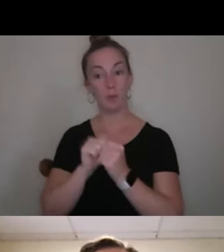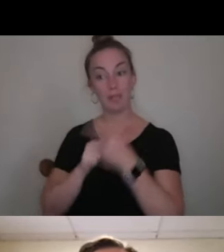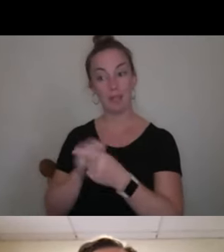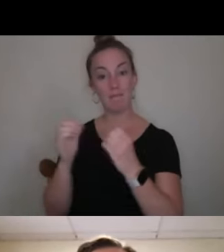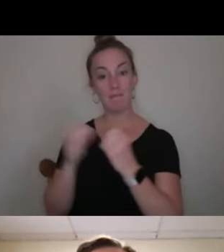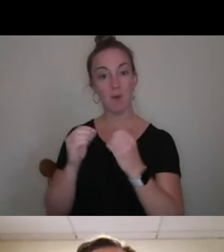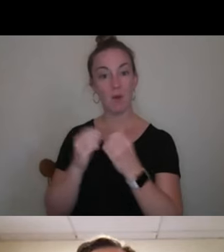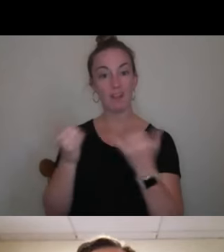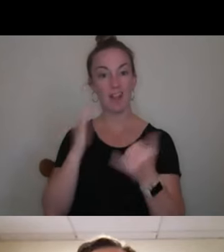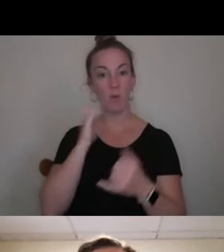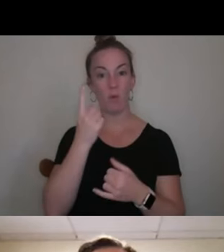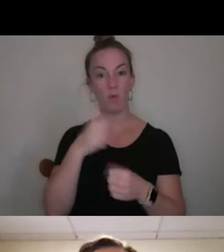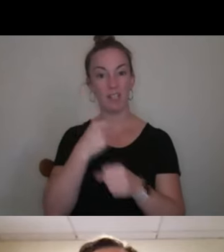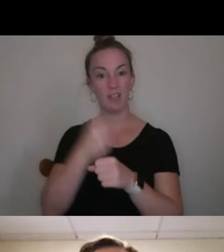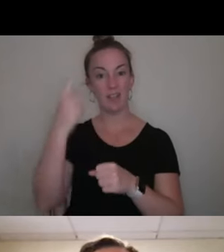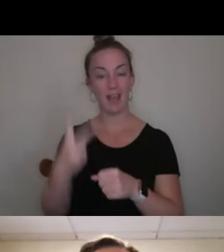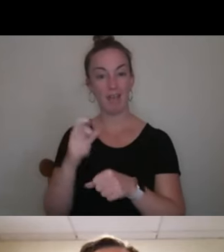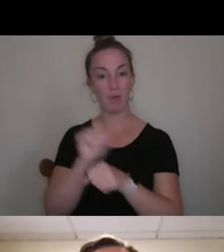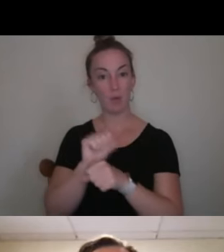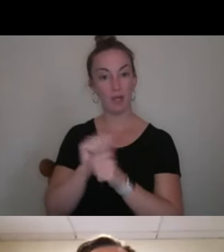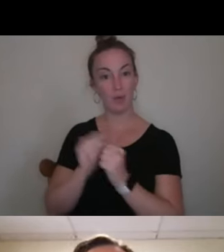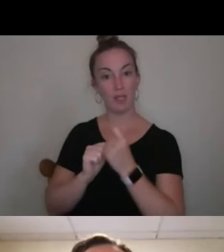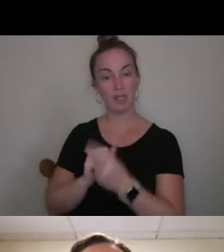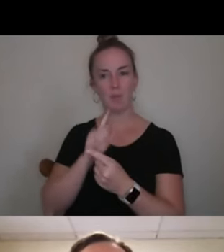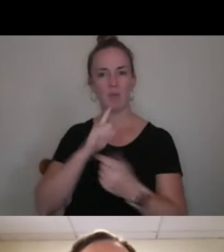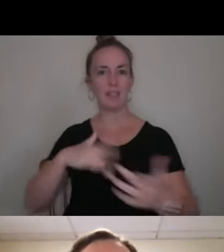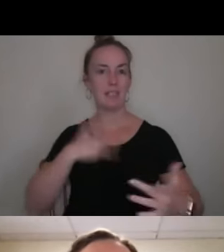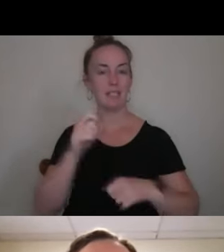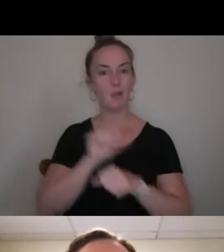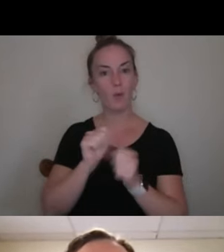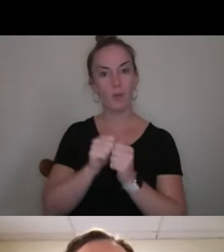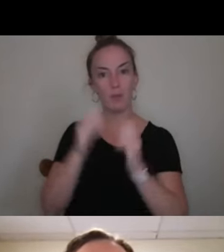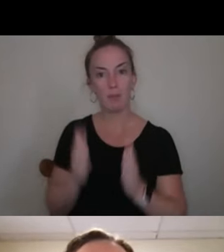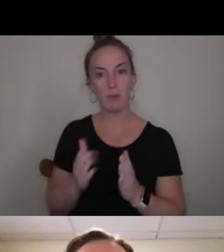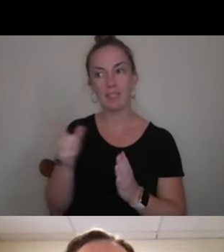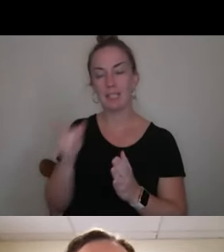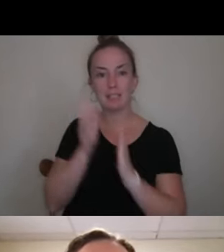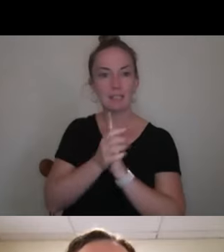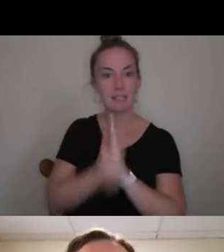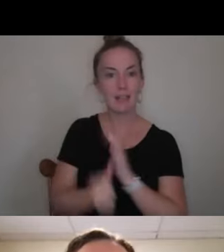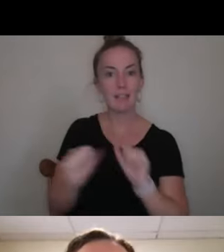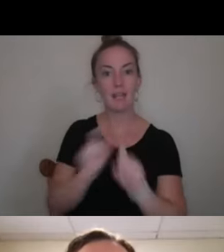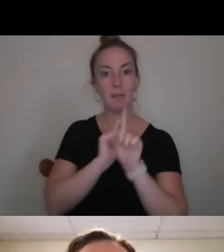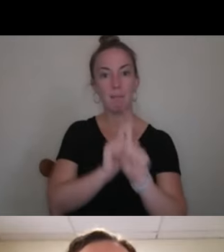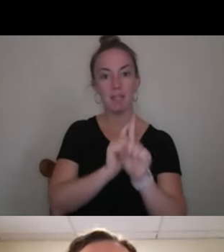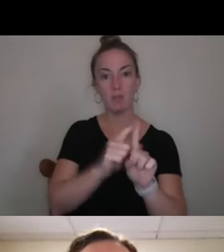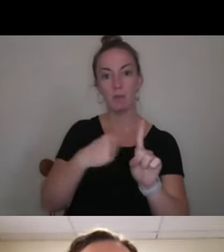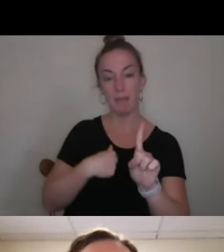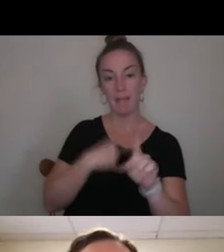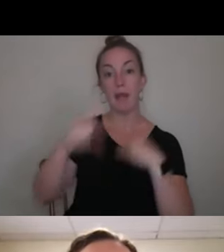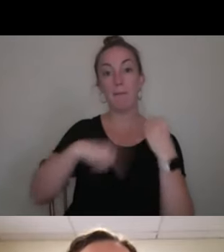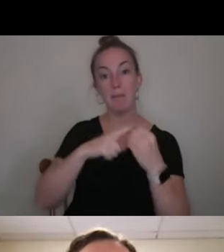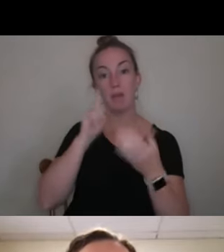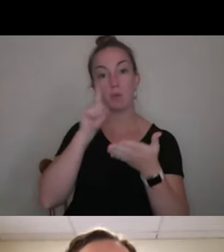exciting to be able to work with someone who's really talented and can mentor me in research so that when I move on